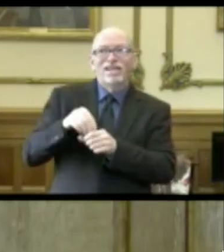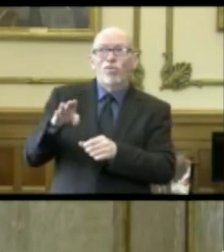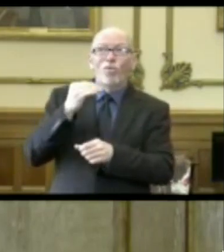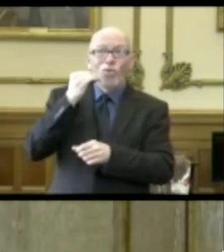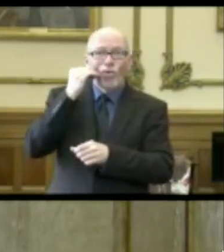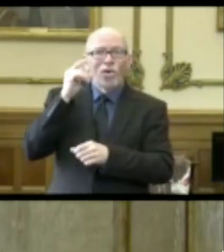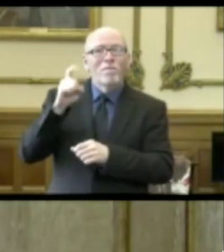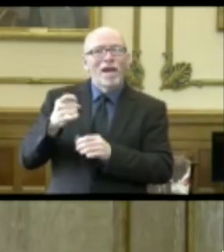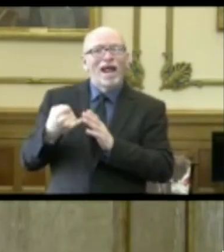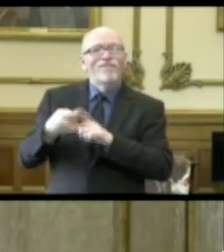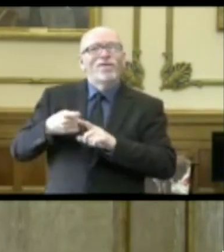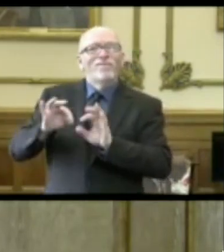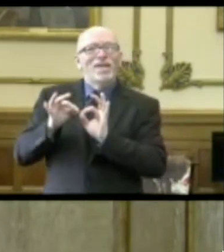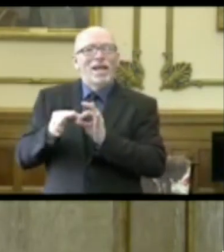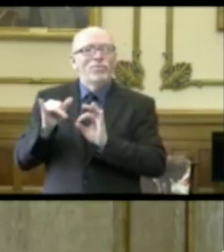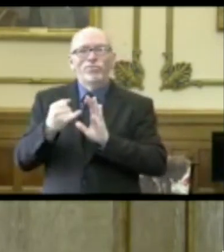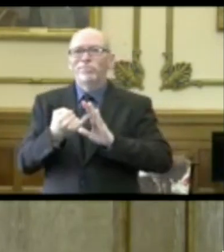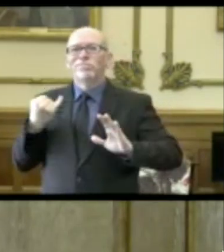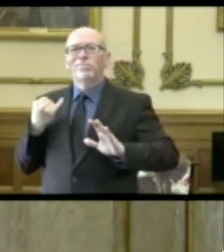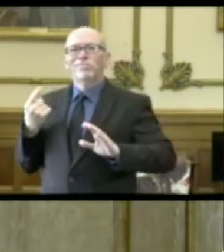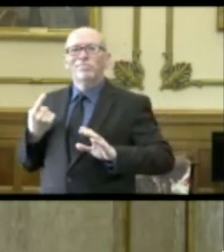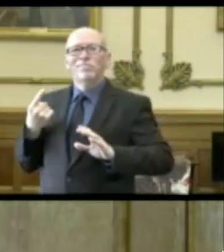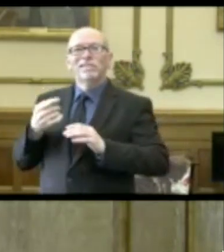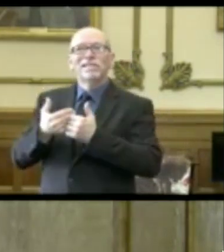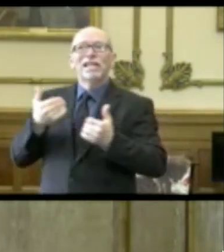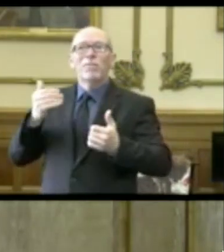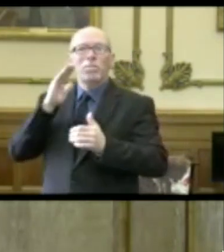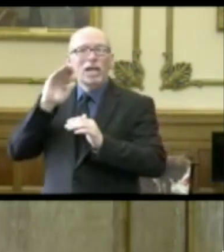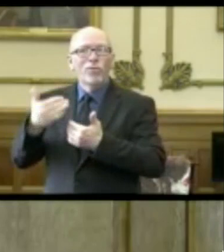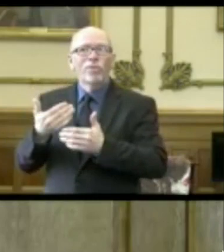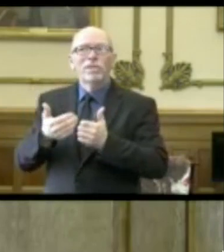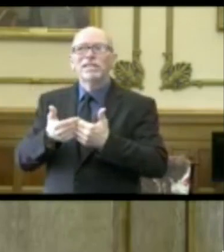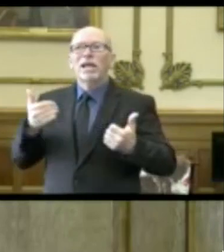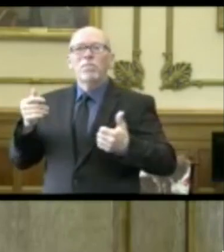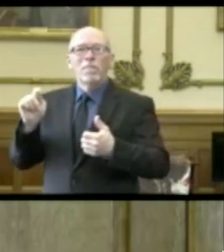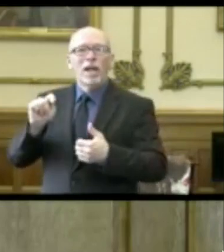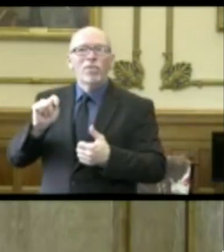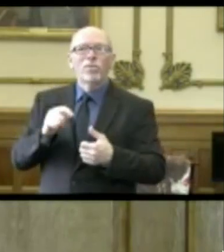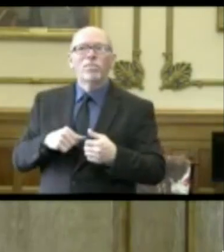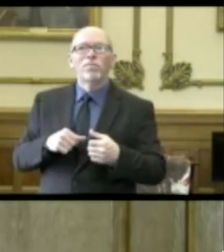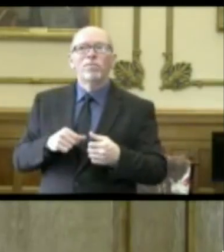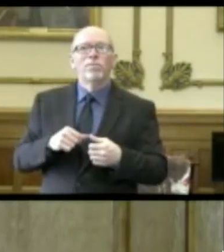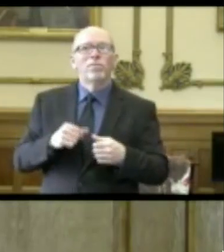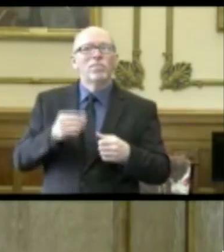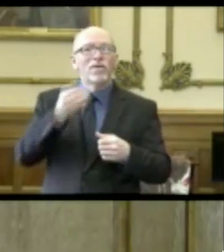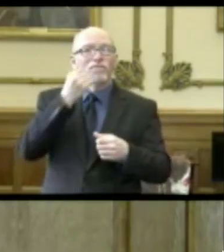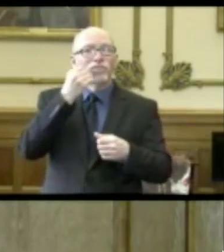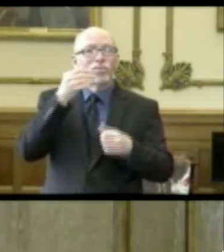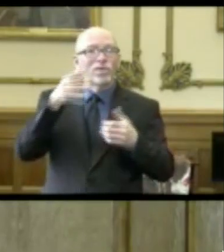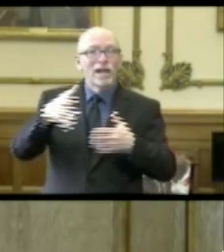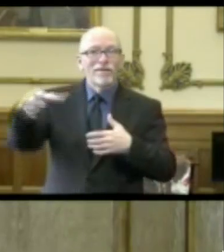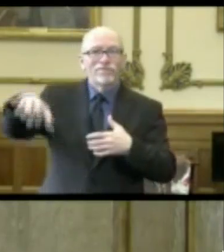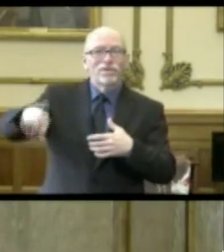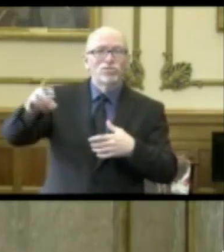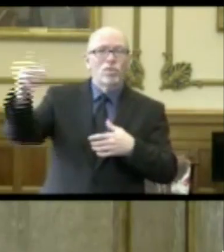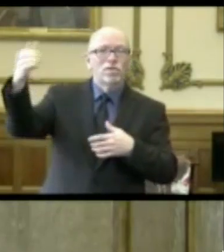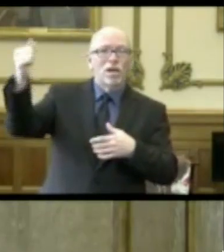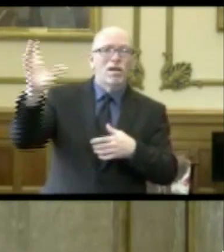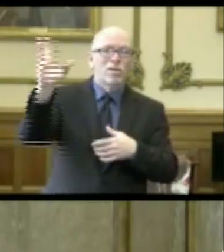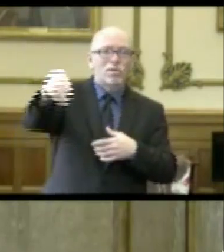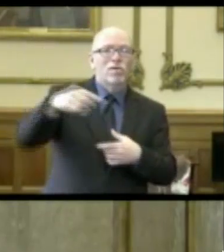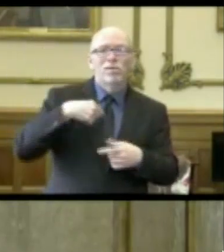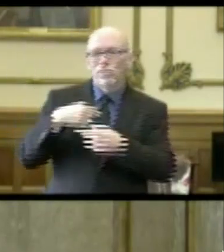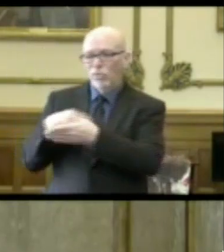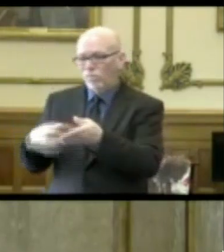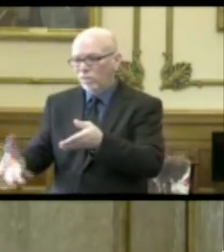home from their family. That involves a separate bedroom usually, a separate bathroom, and food that's left outside the door and you knock on the door and leave